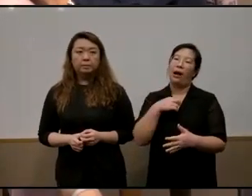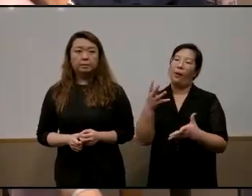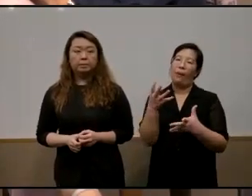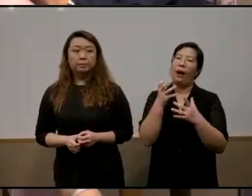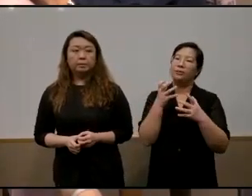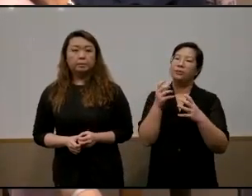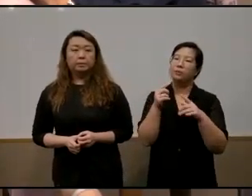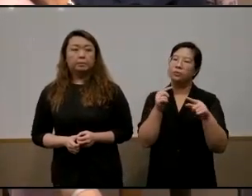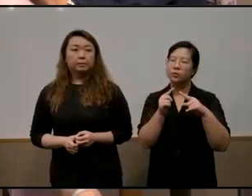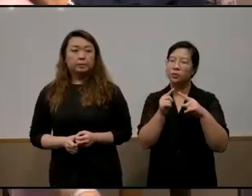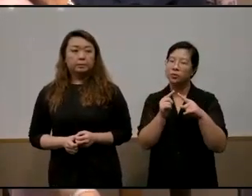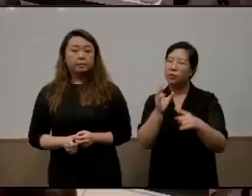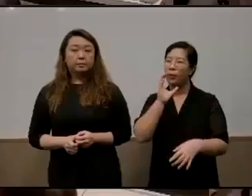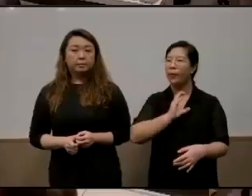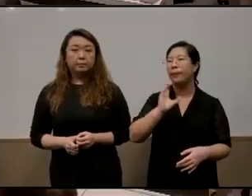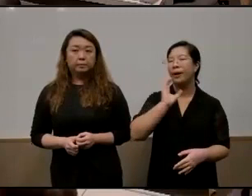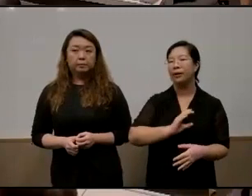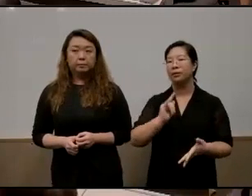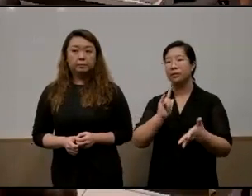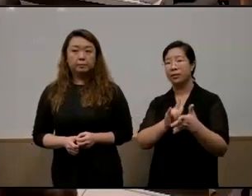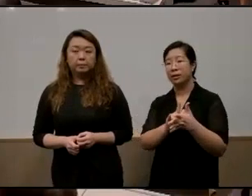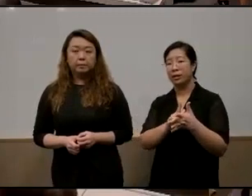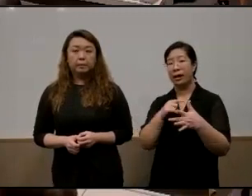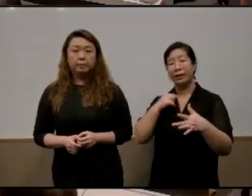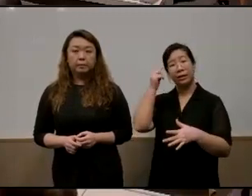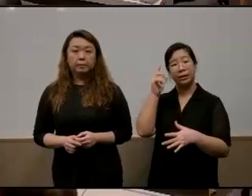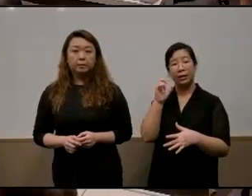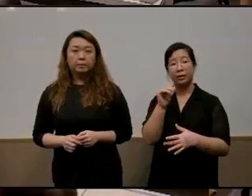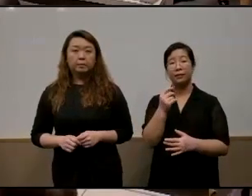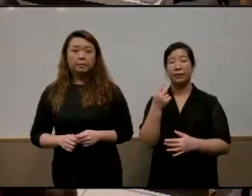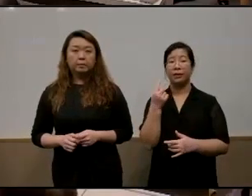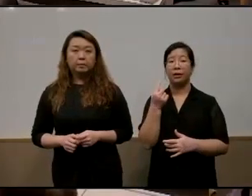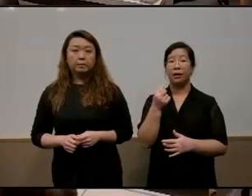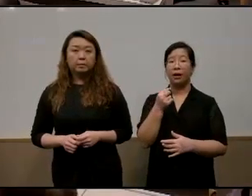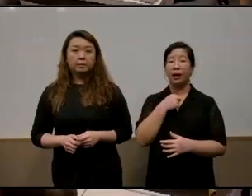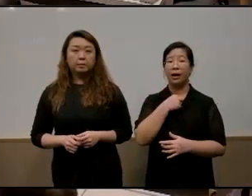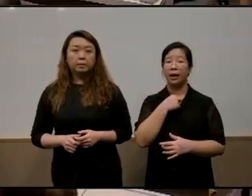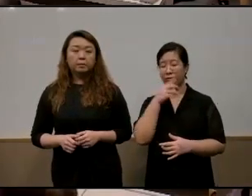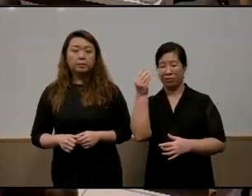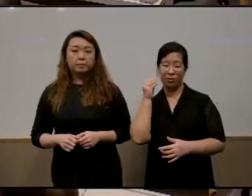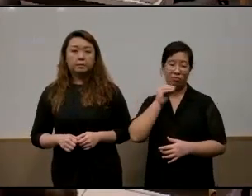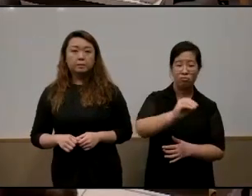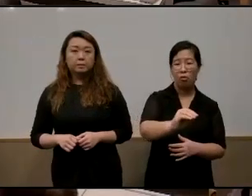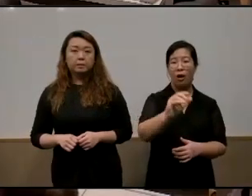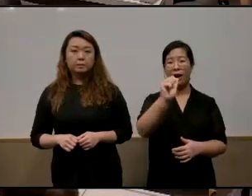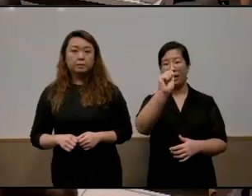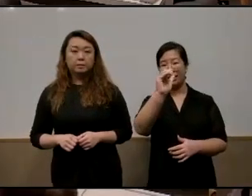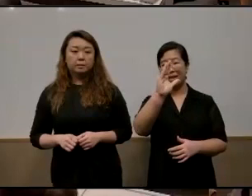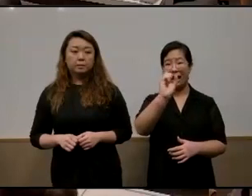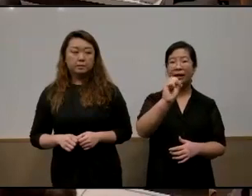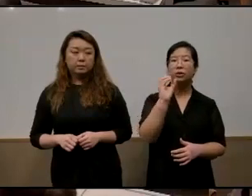uh just comment that i think if i have been if i've been placed into a acs or ri